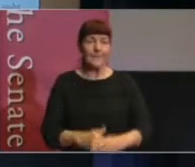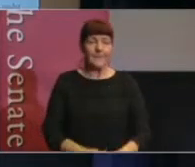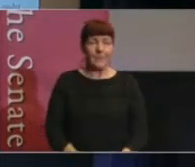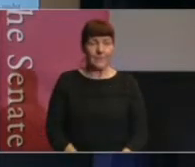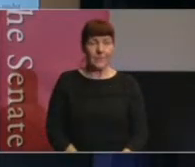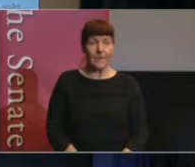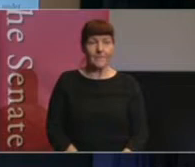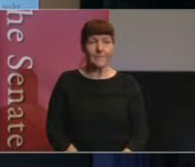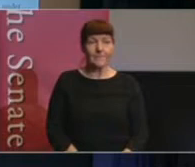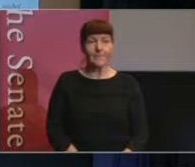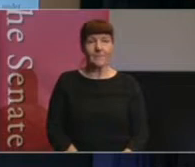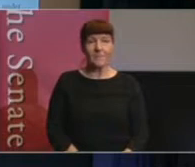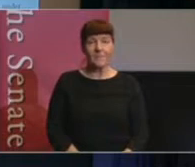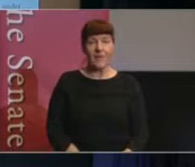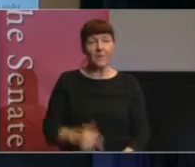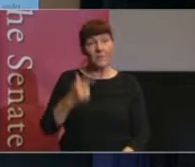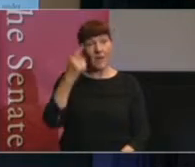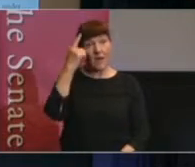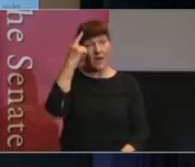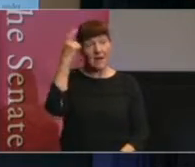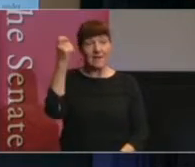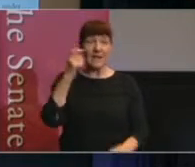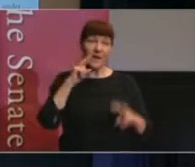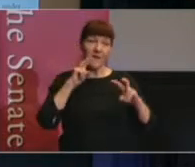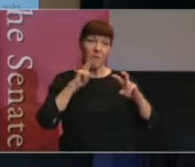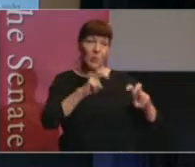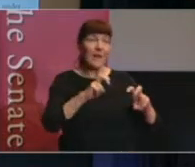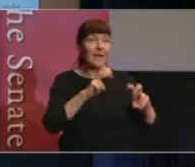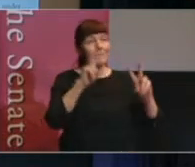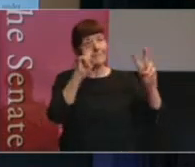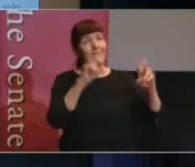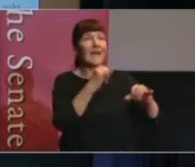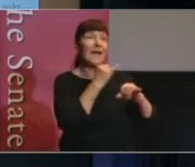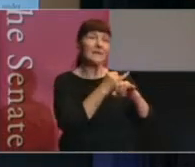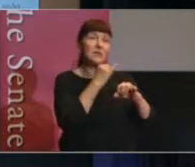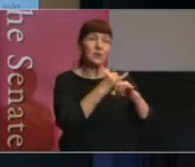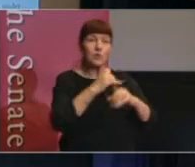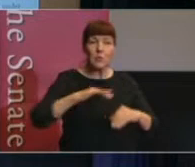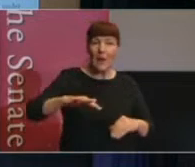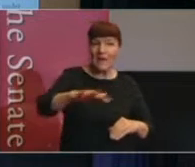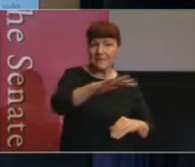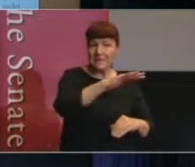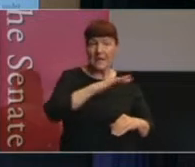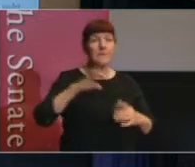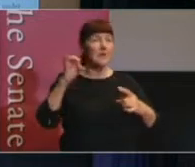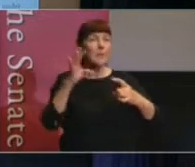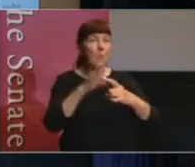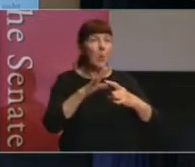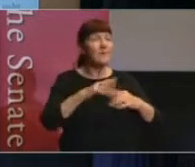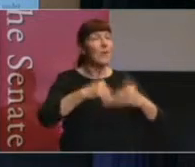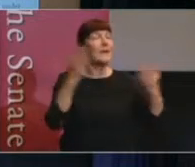So, the idea of looking at institutional landscapes is important if we're doing any kind of comparison.